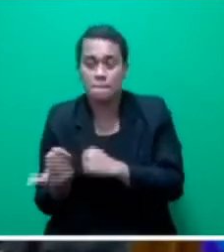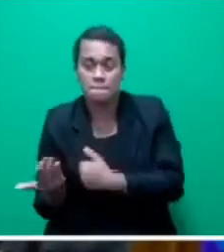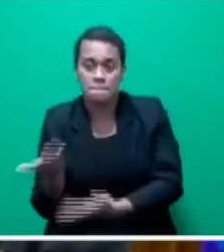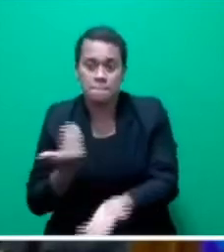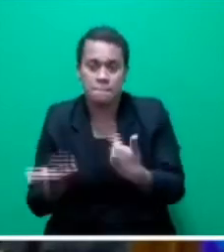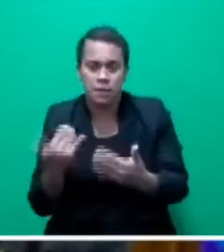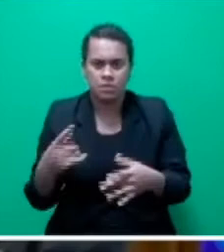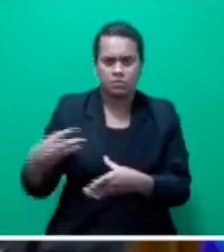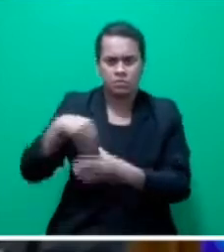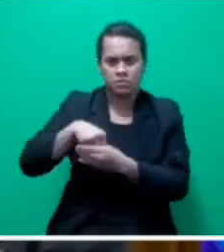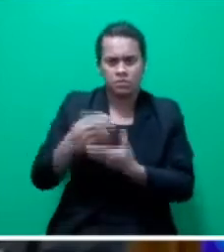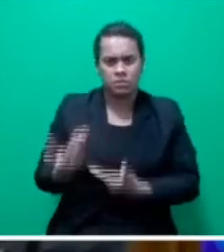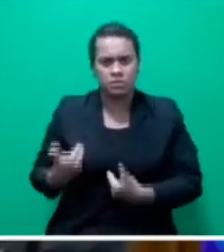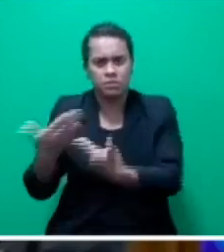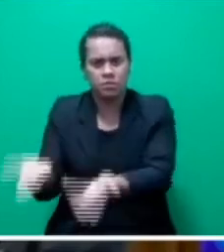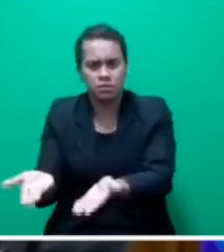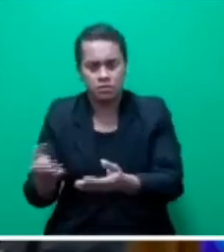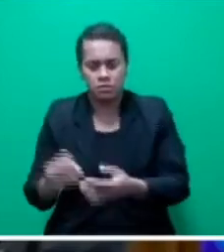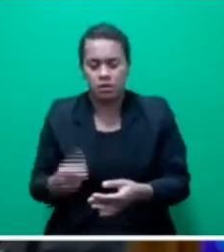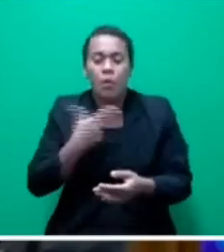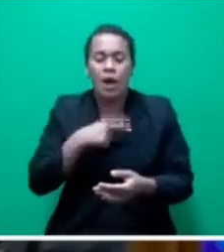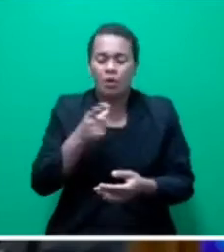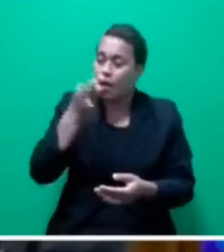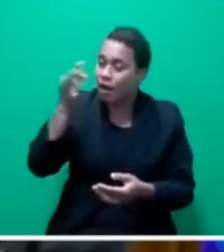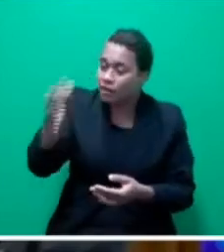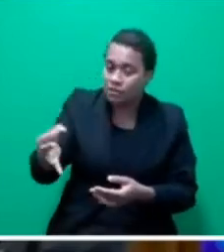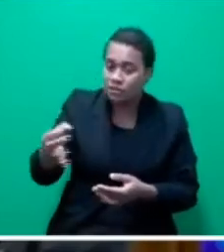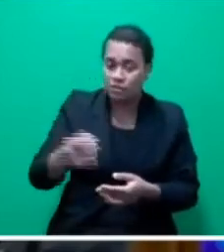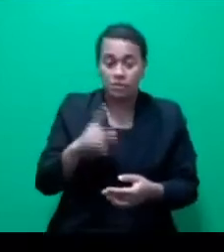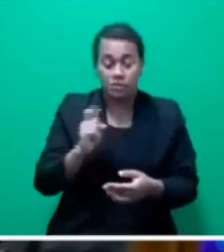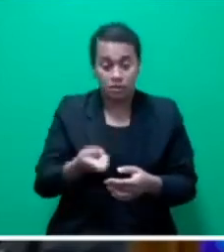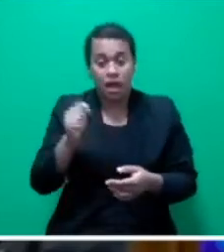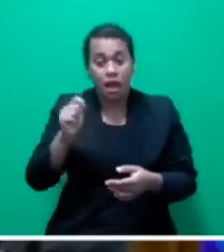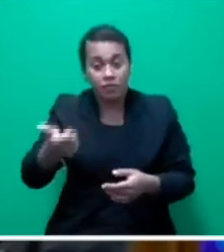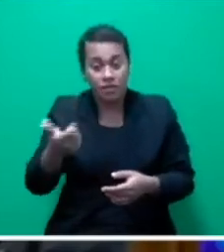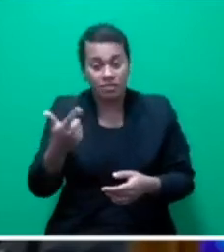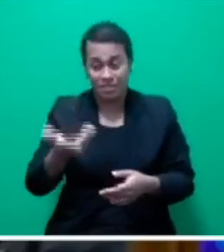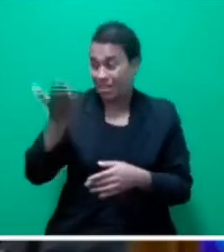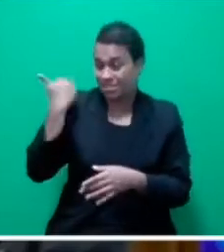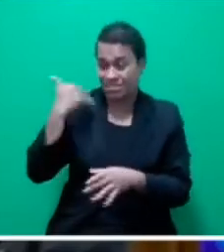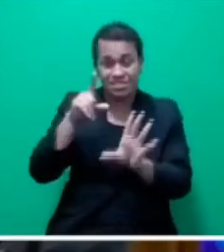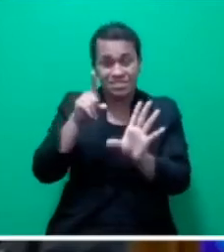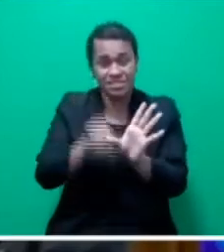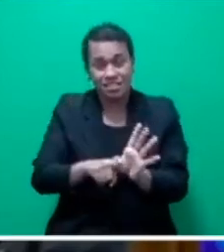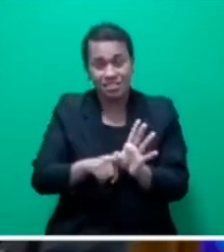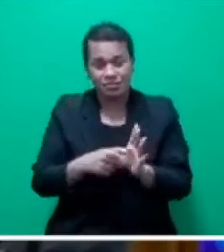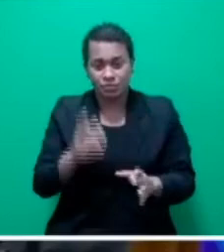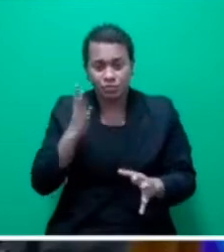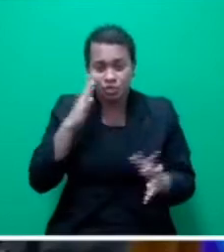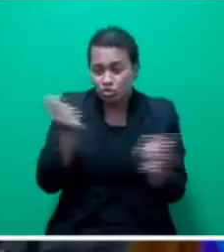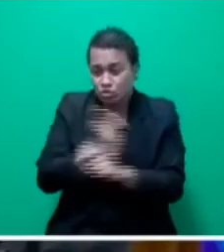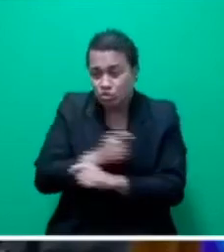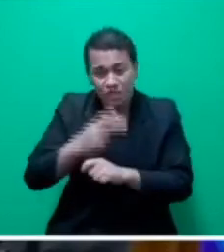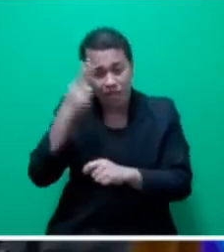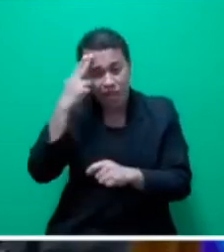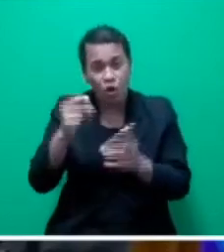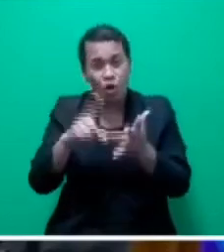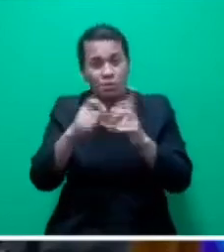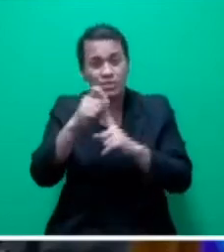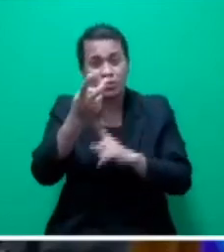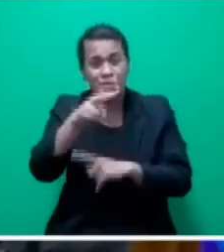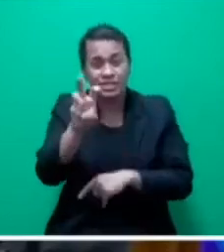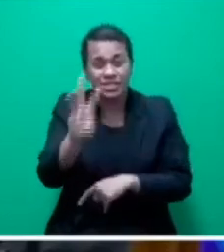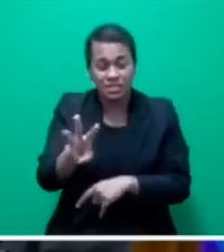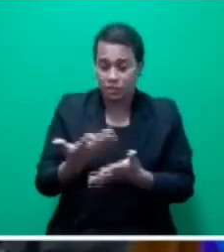Why I am asking this, Mr. Speaker, is that last year, after changing the name of the COP23 presidency to the Climate